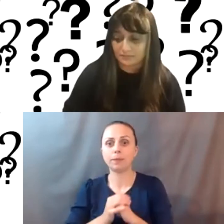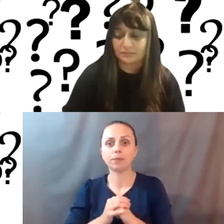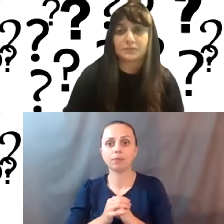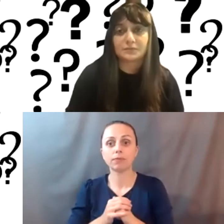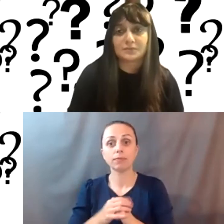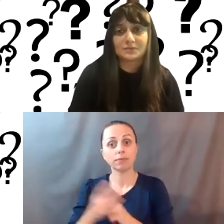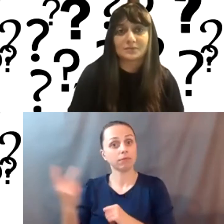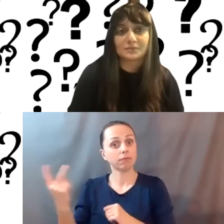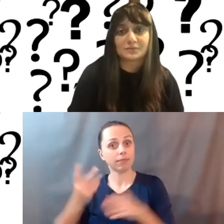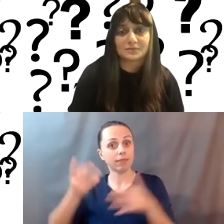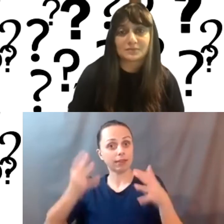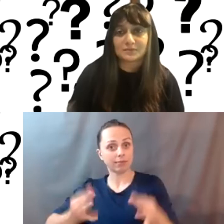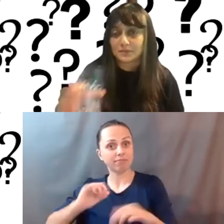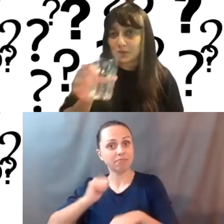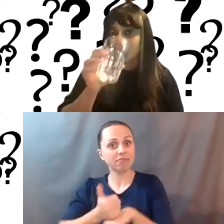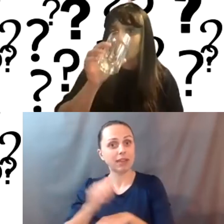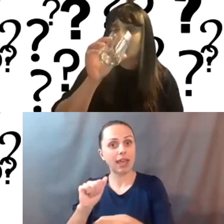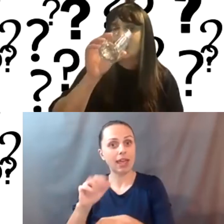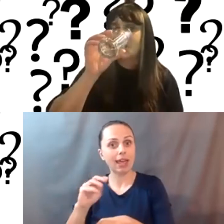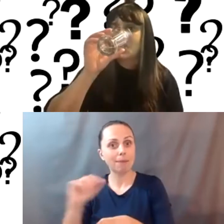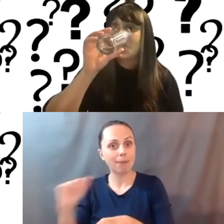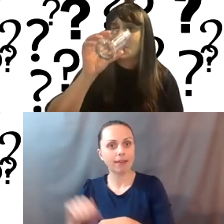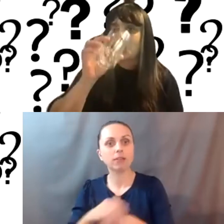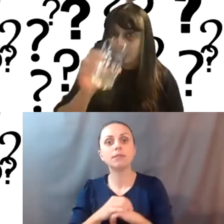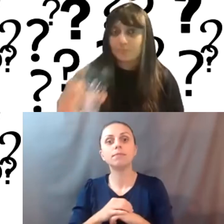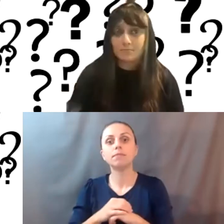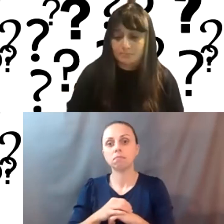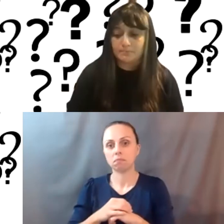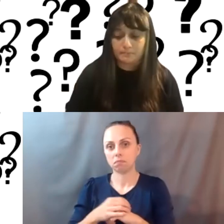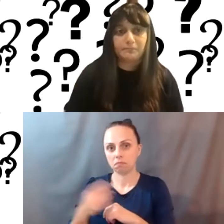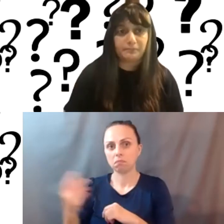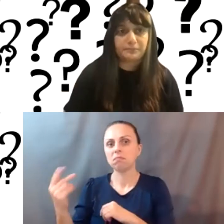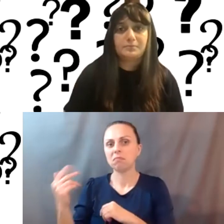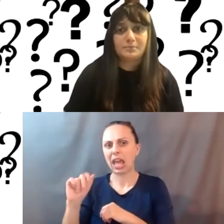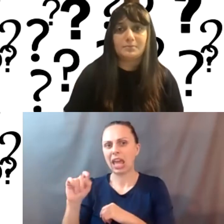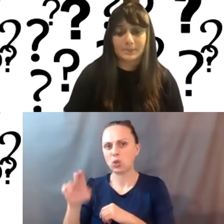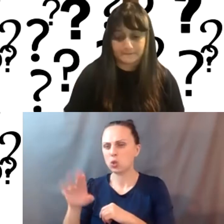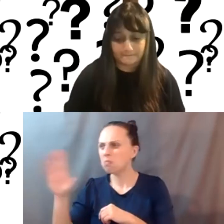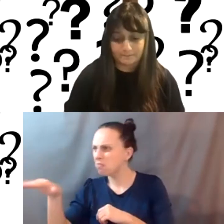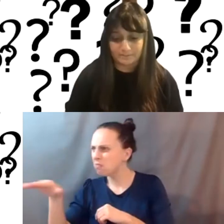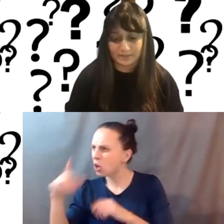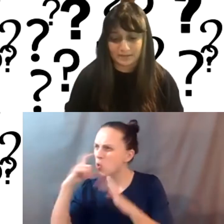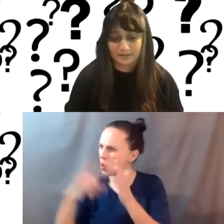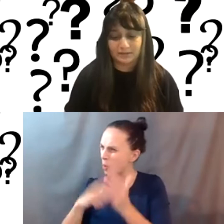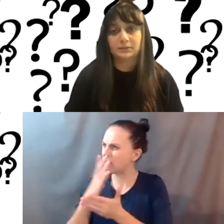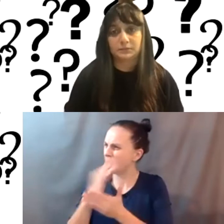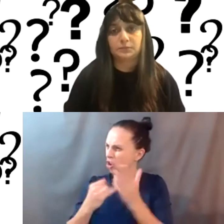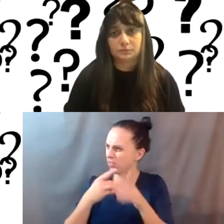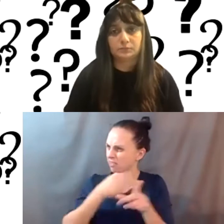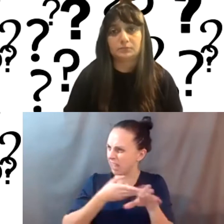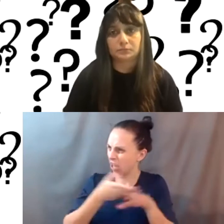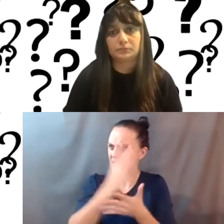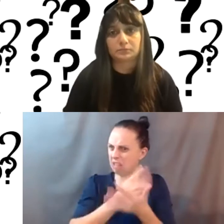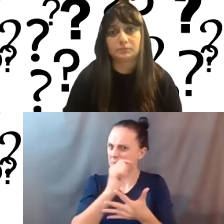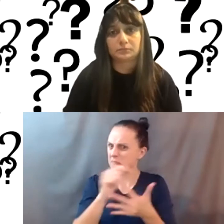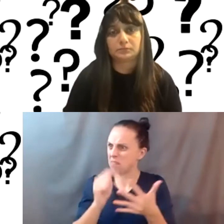we decided to do this AMA, Anju had talked to me about some issues that she was recognizing in the sector, which I think that